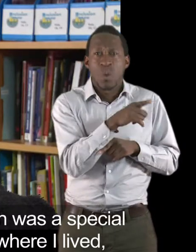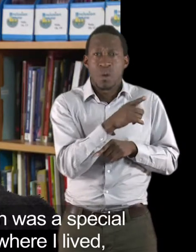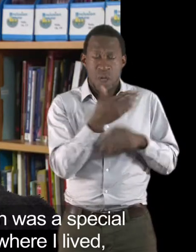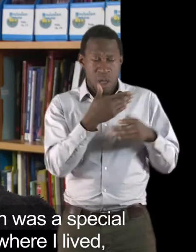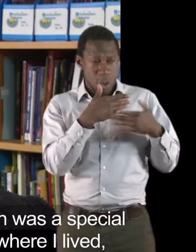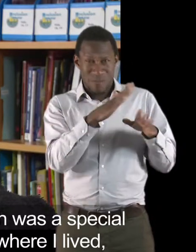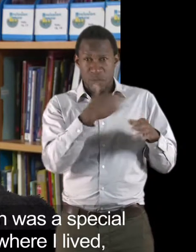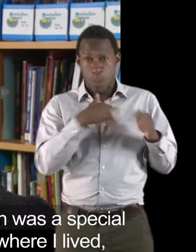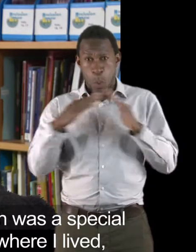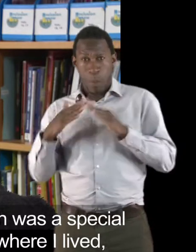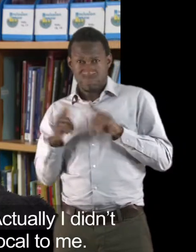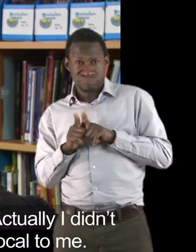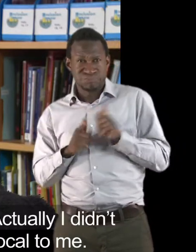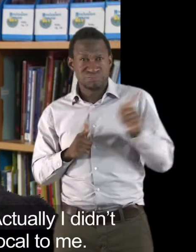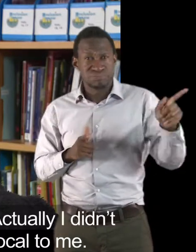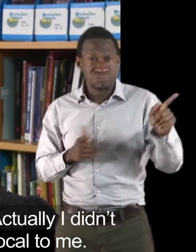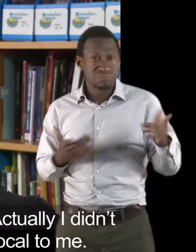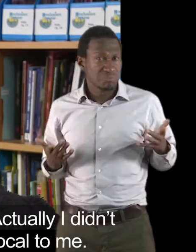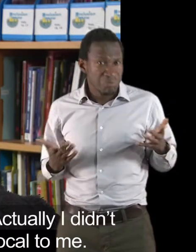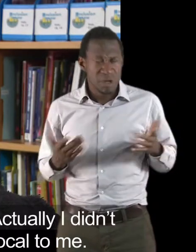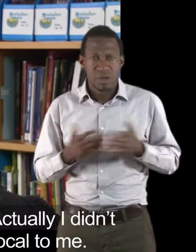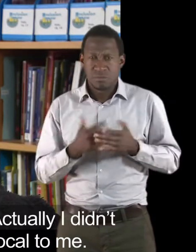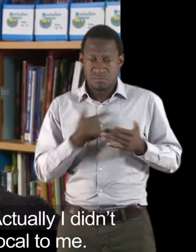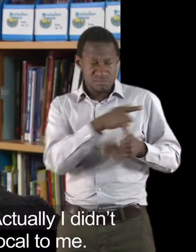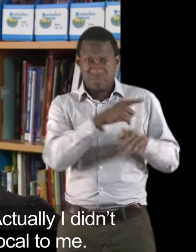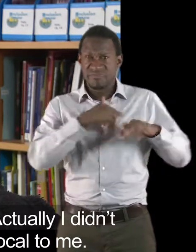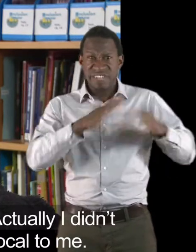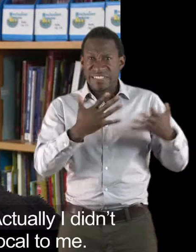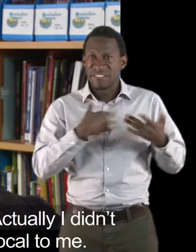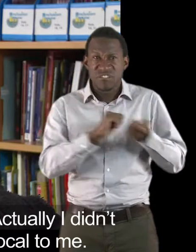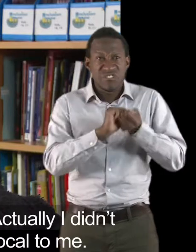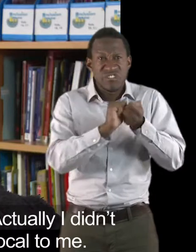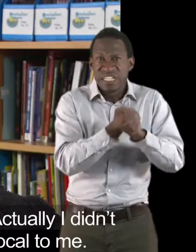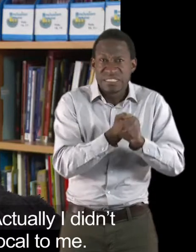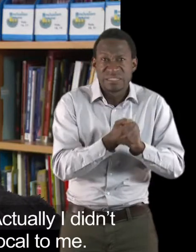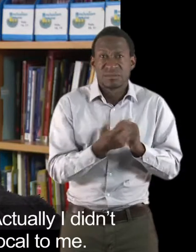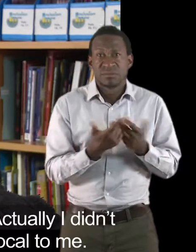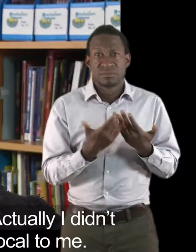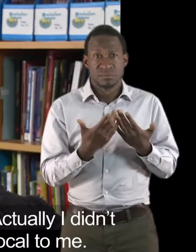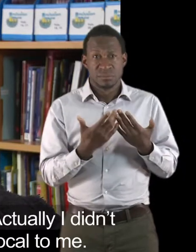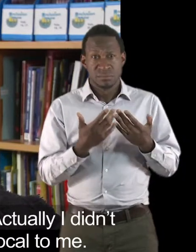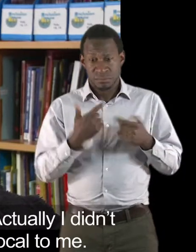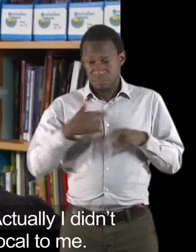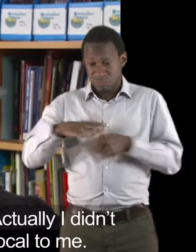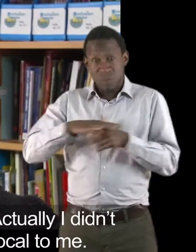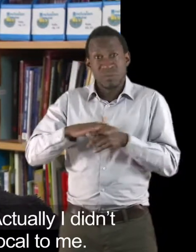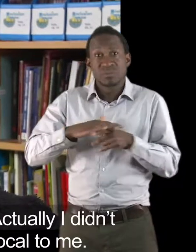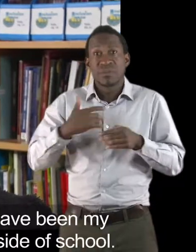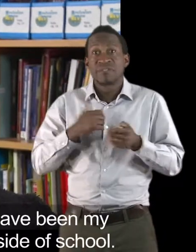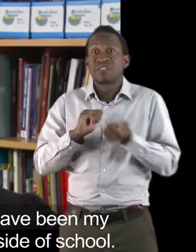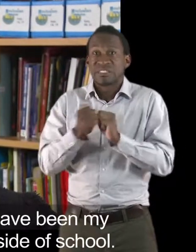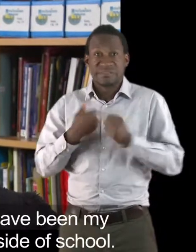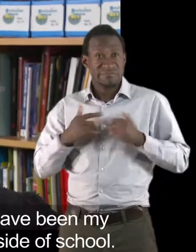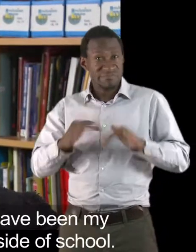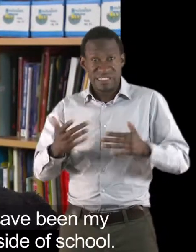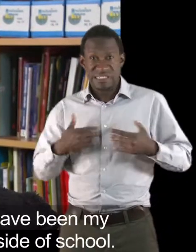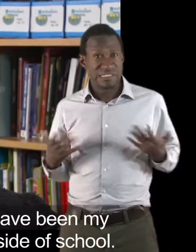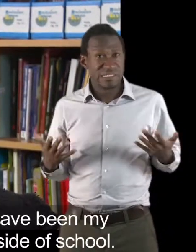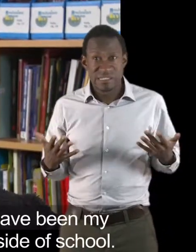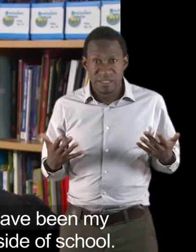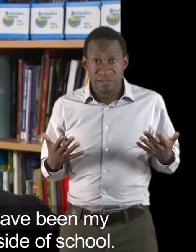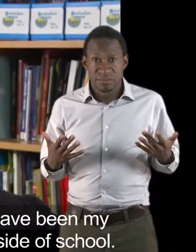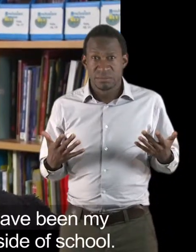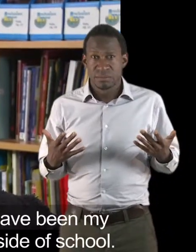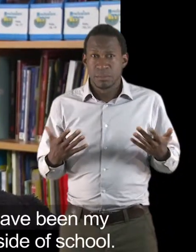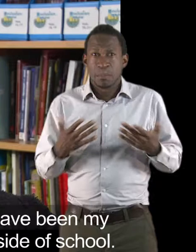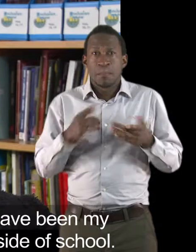which was away from where I lived. So I didn't have many friends. Actually, I didn't have any friends who lived local to me. So most of my friends